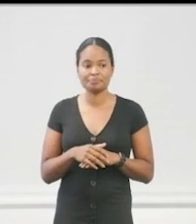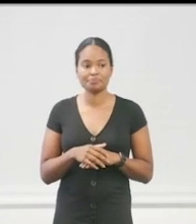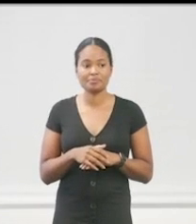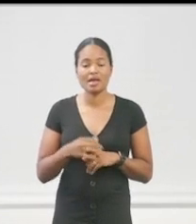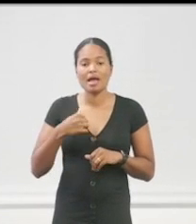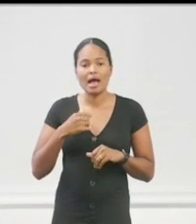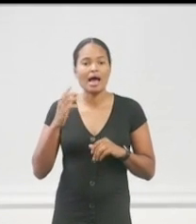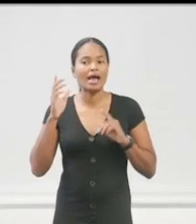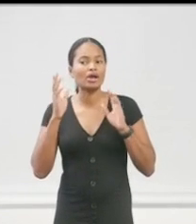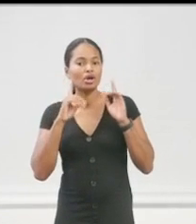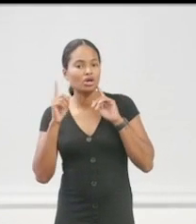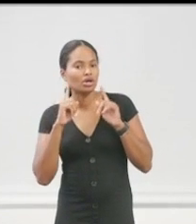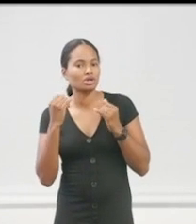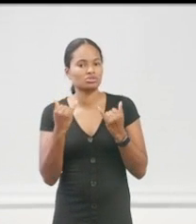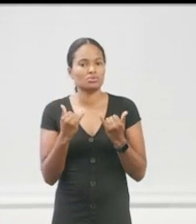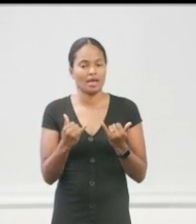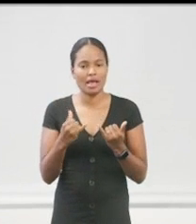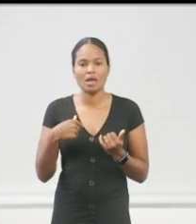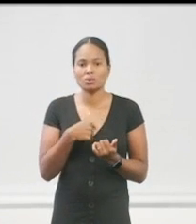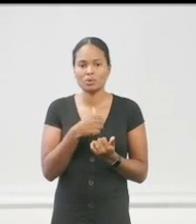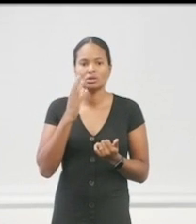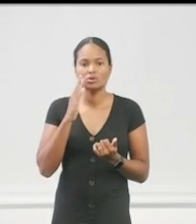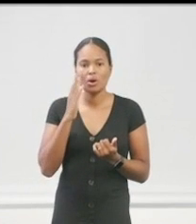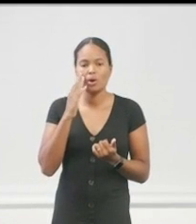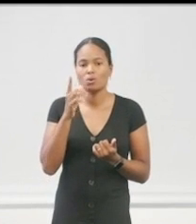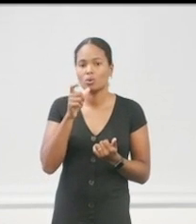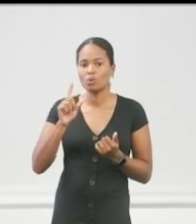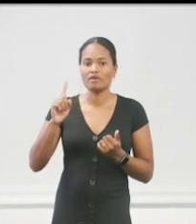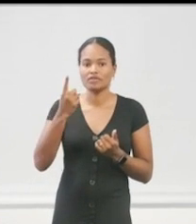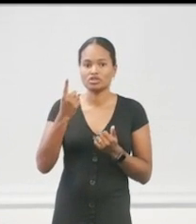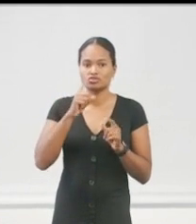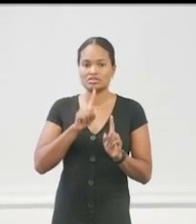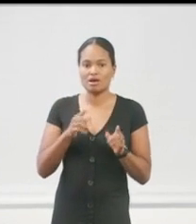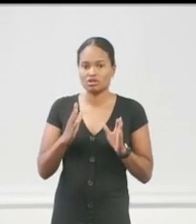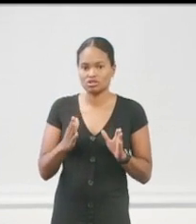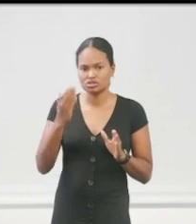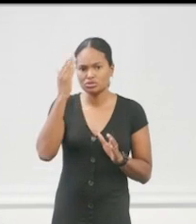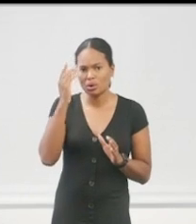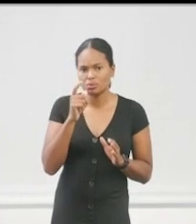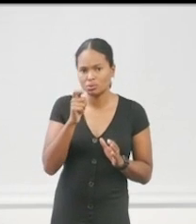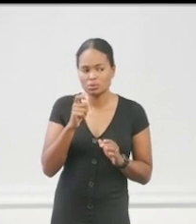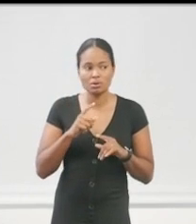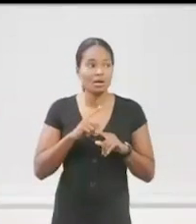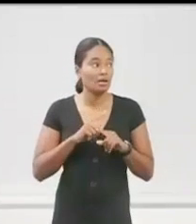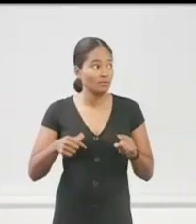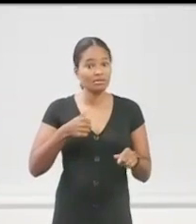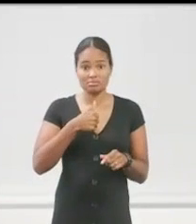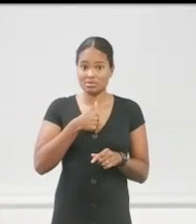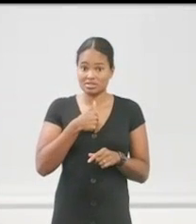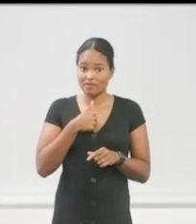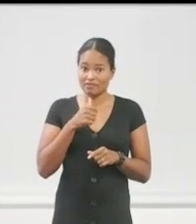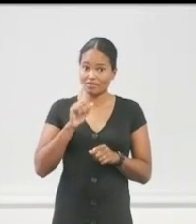today that we know who the first responders are publicly, but it was also said, I'm a first responder.